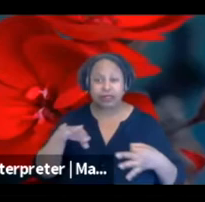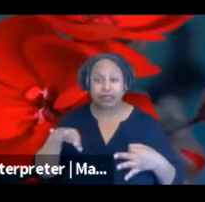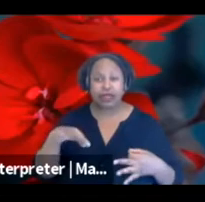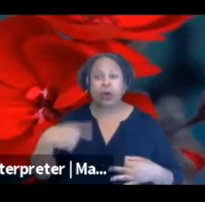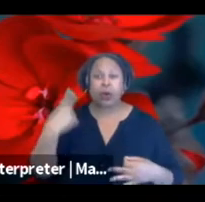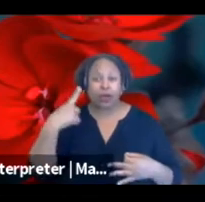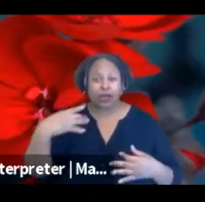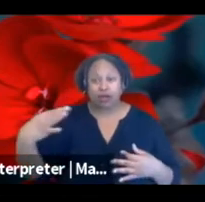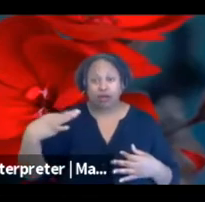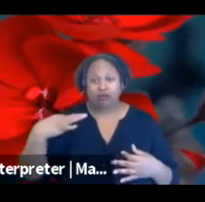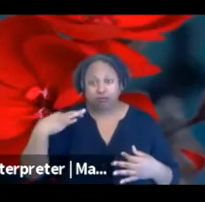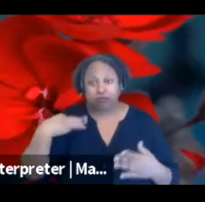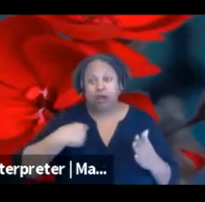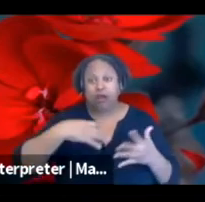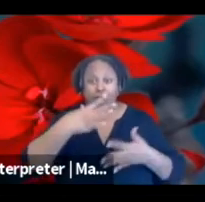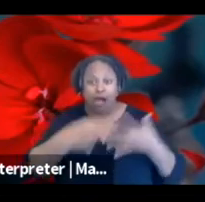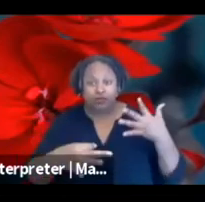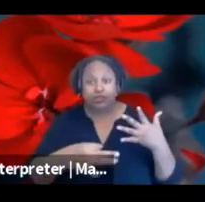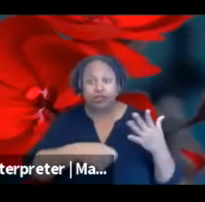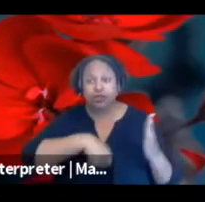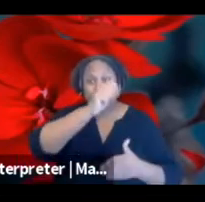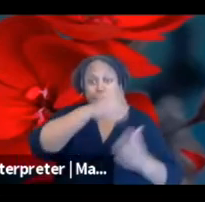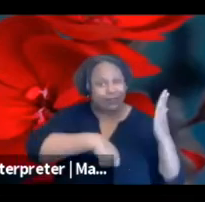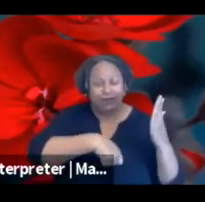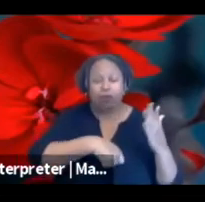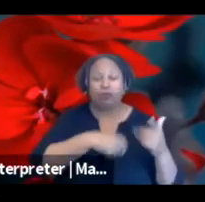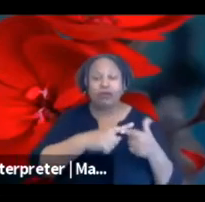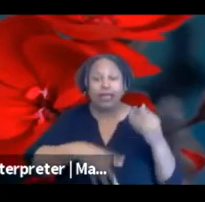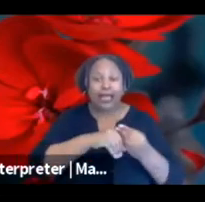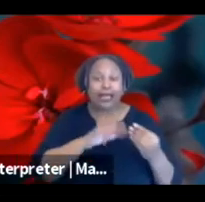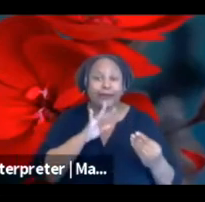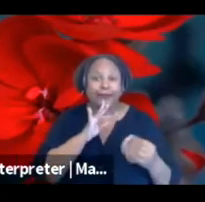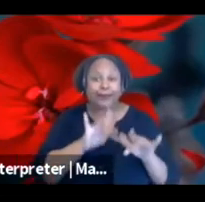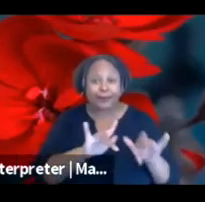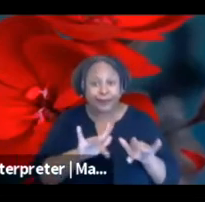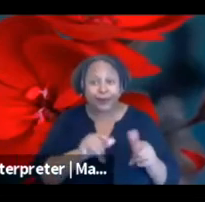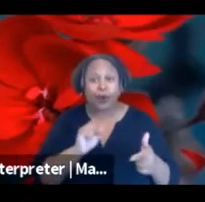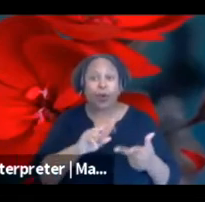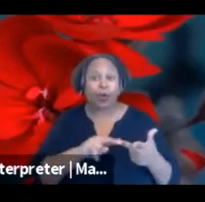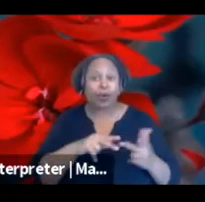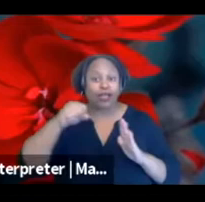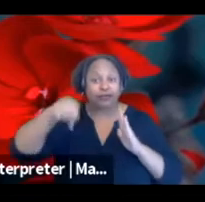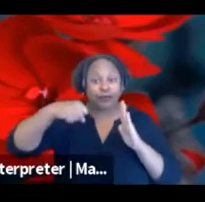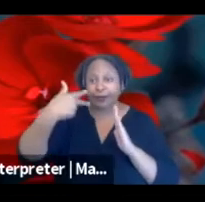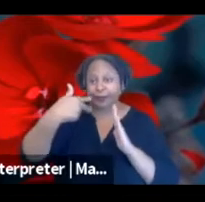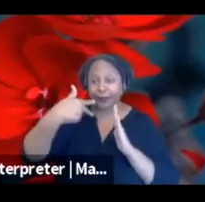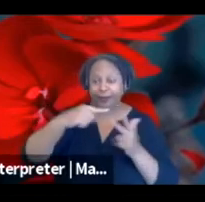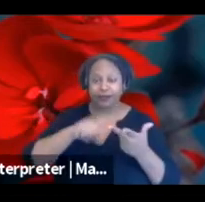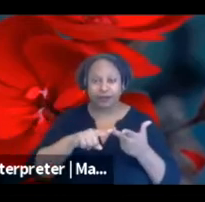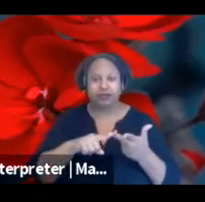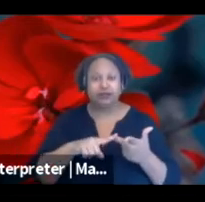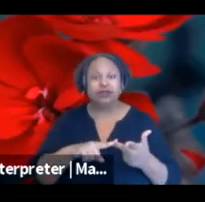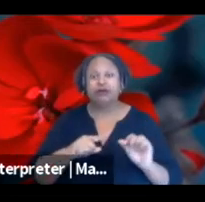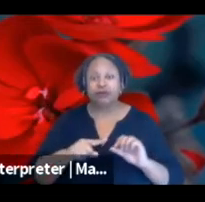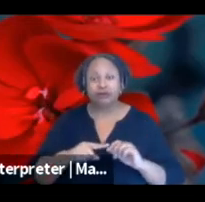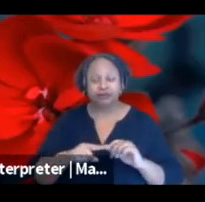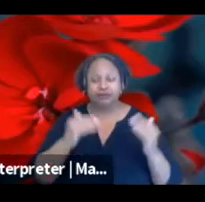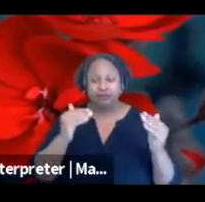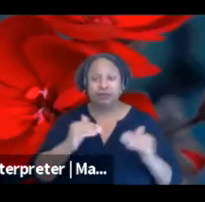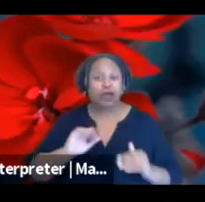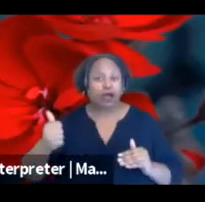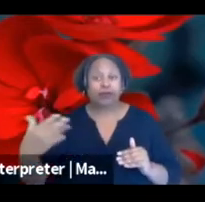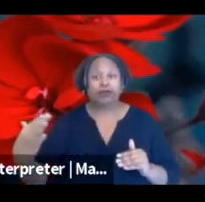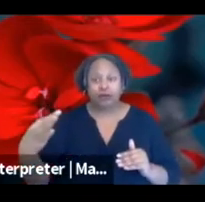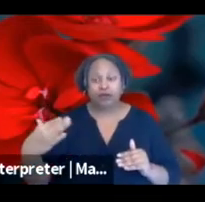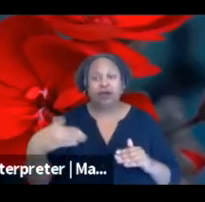and audio. There are also a lot of conversations about accommodations for applicants with disabilities and making sure